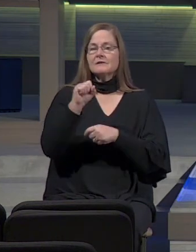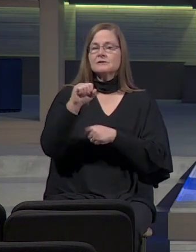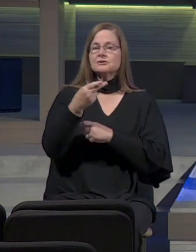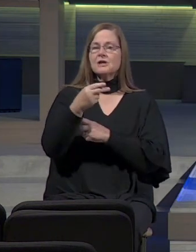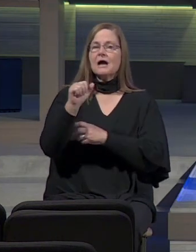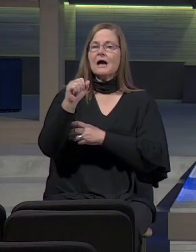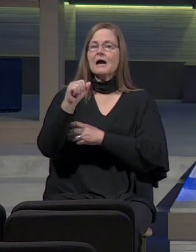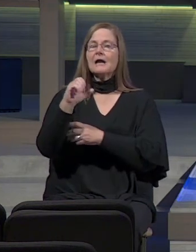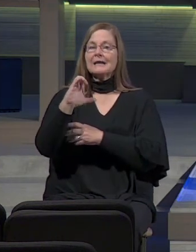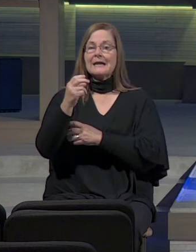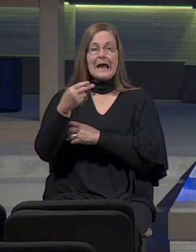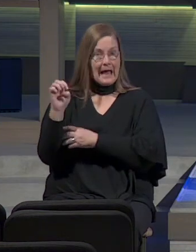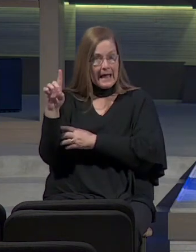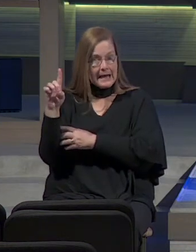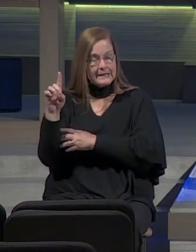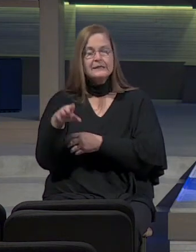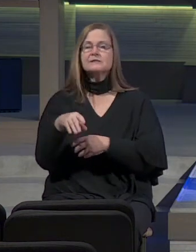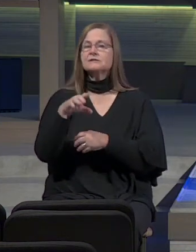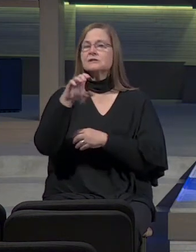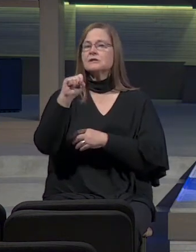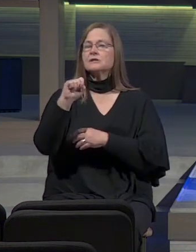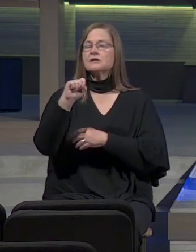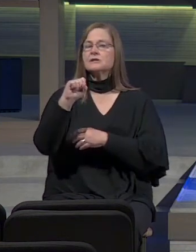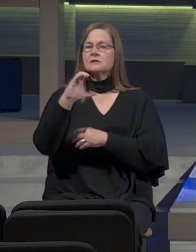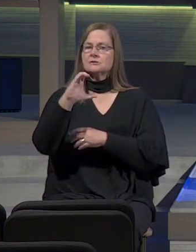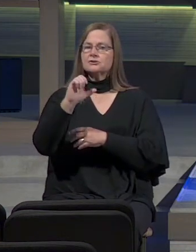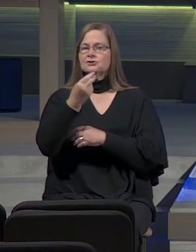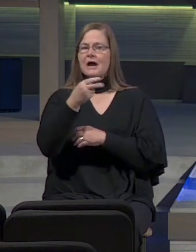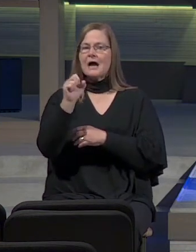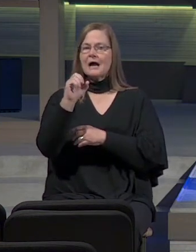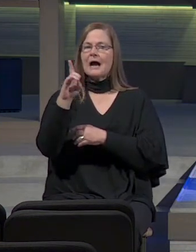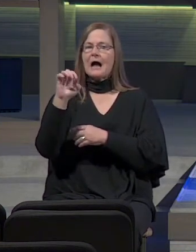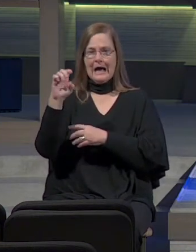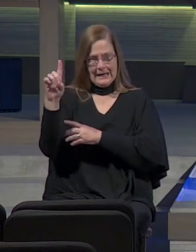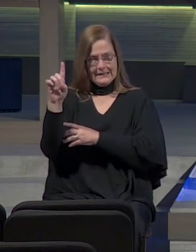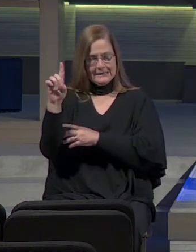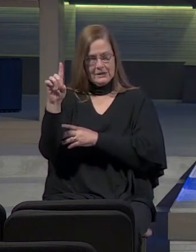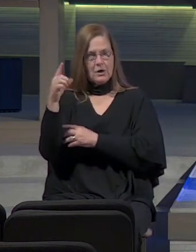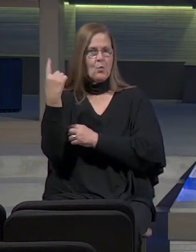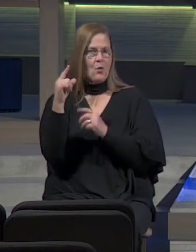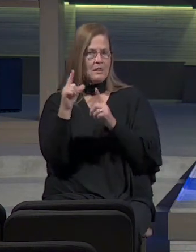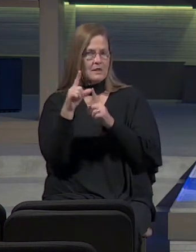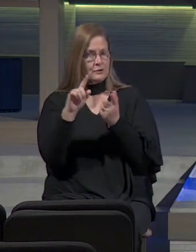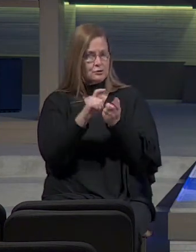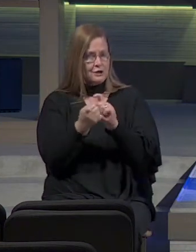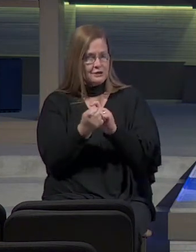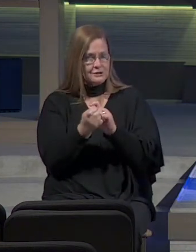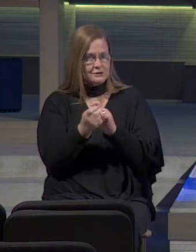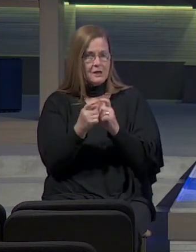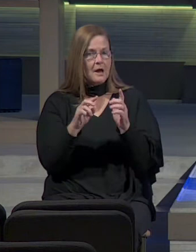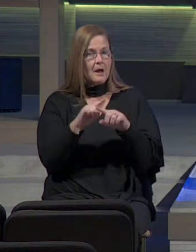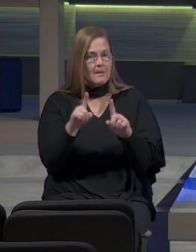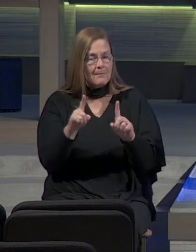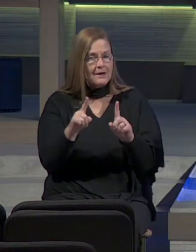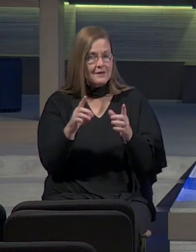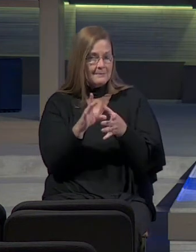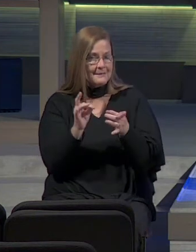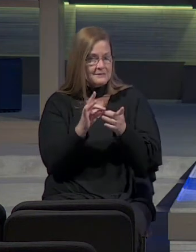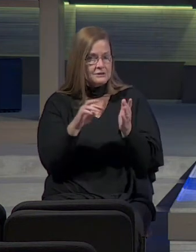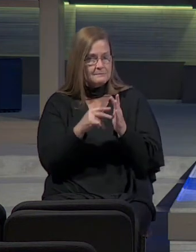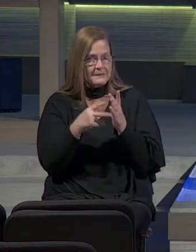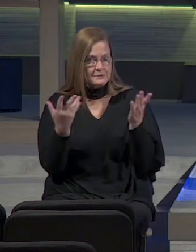shakhad. shakhad. It's just one little letter changing it, just a hair. But the gist of that message is to say what?